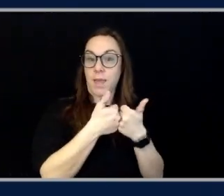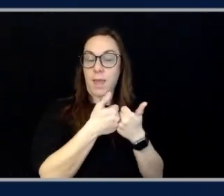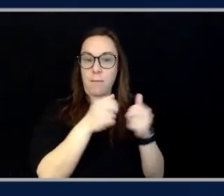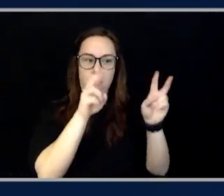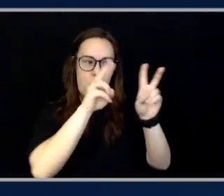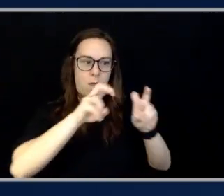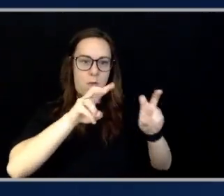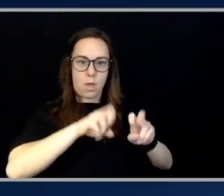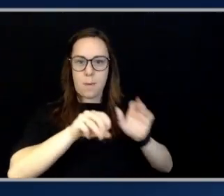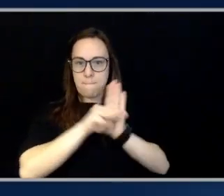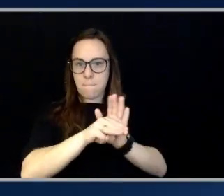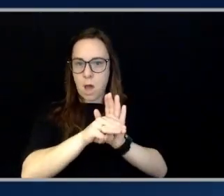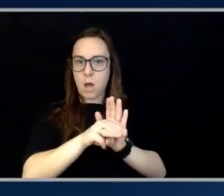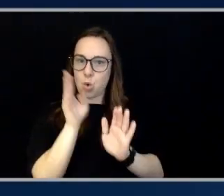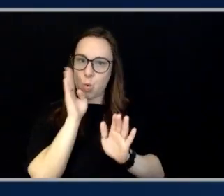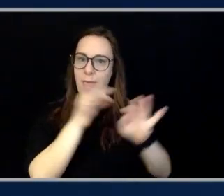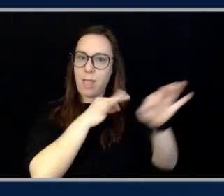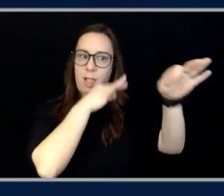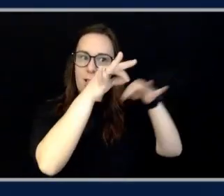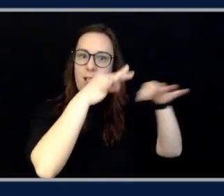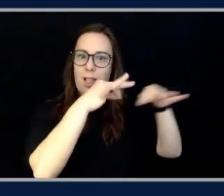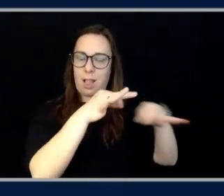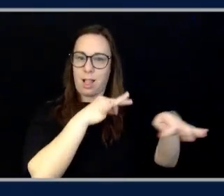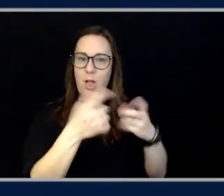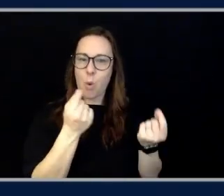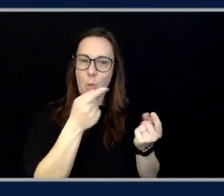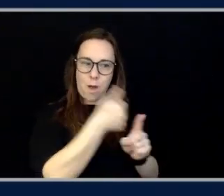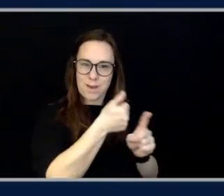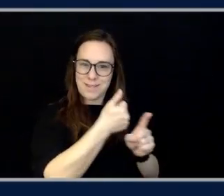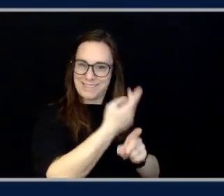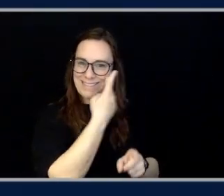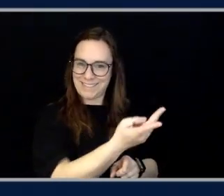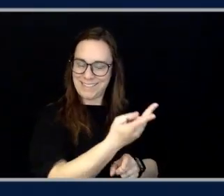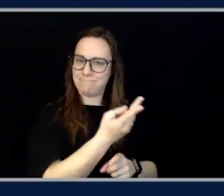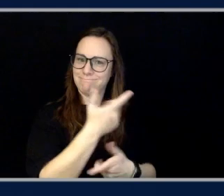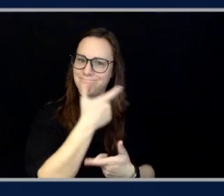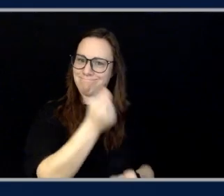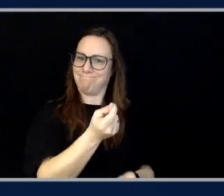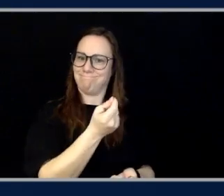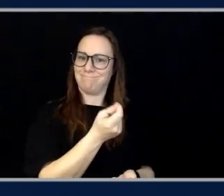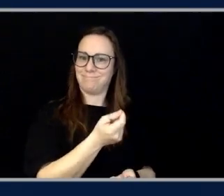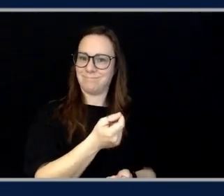model and be able to actually explain what it's seen. It's really, really interesting. And through speaking to